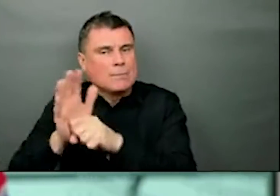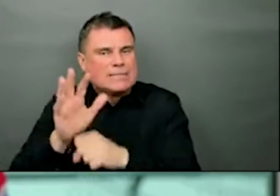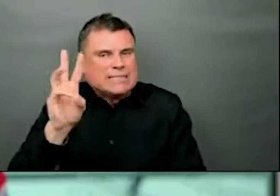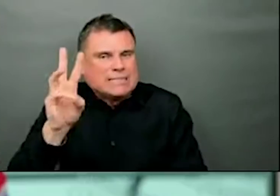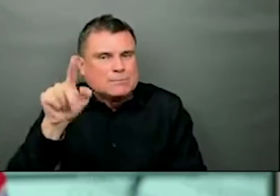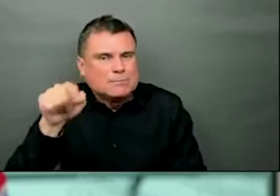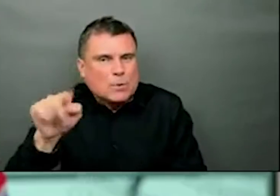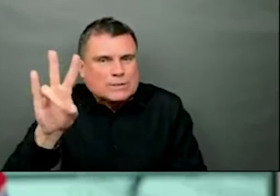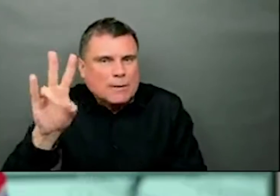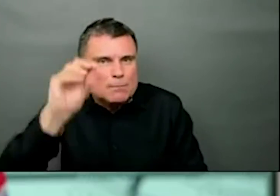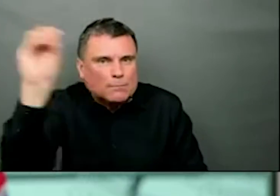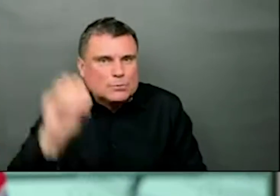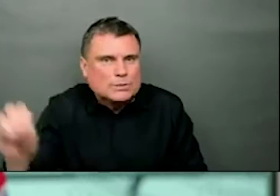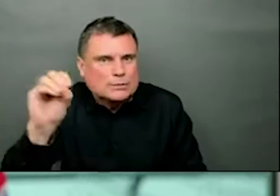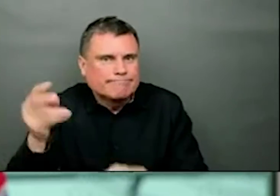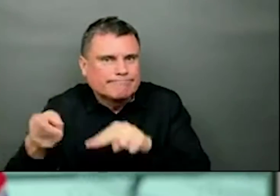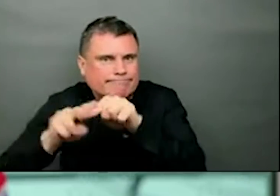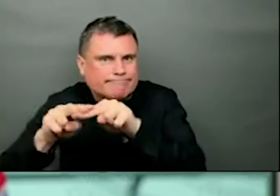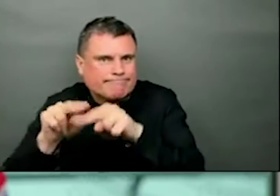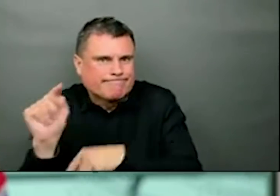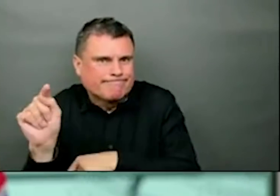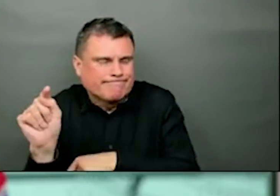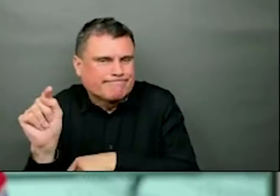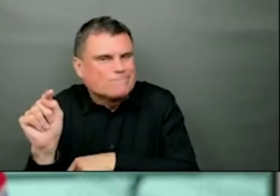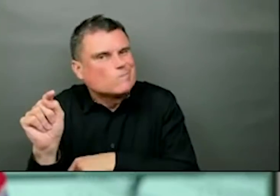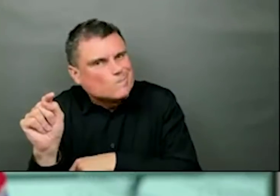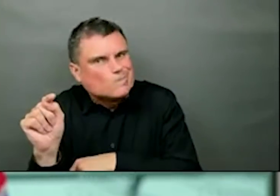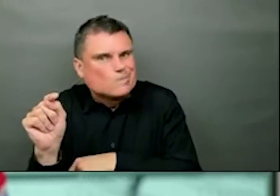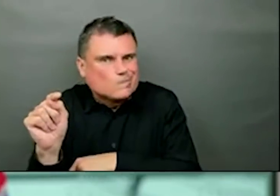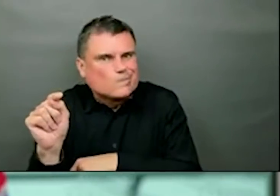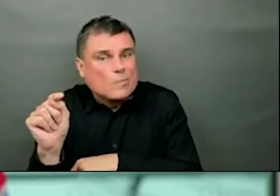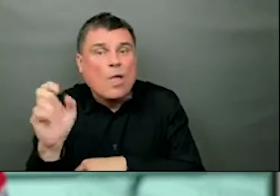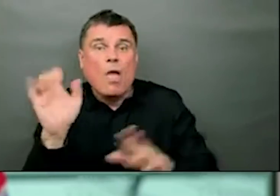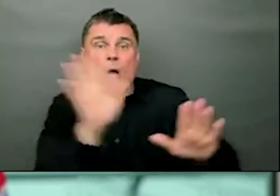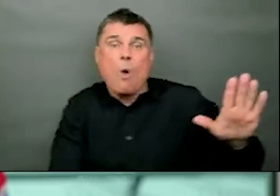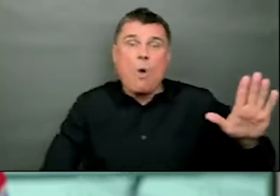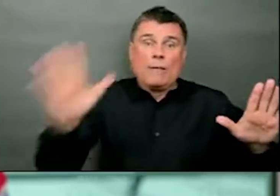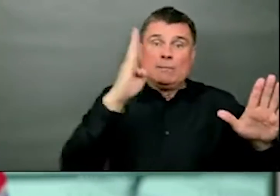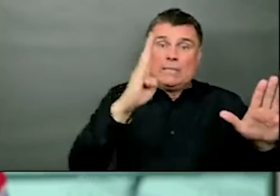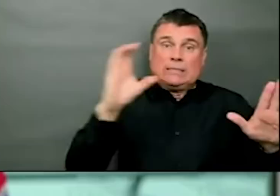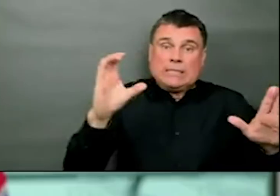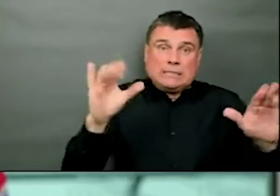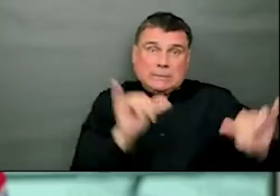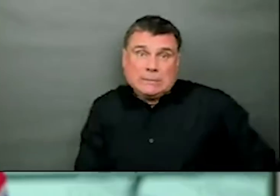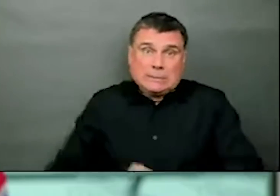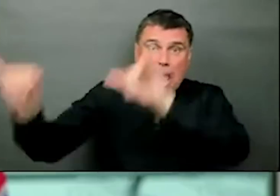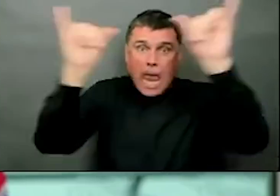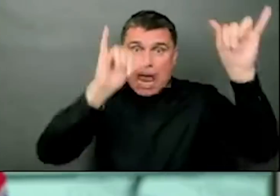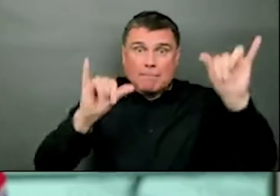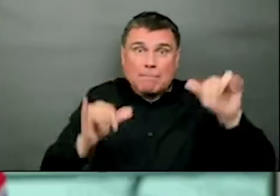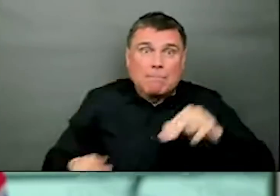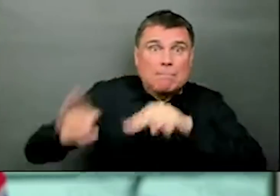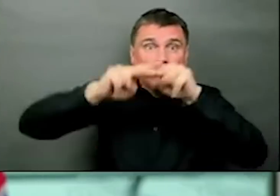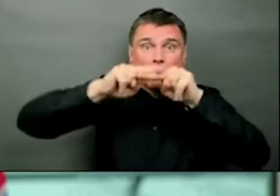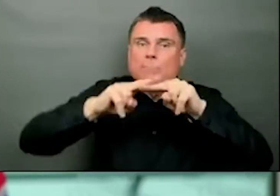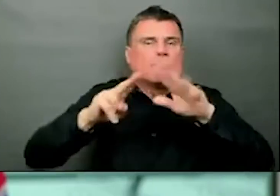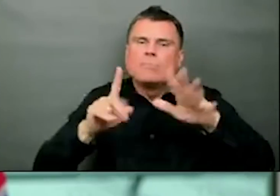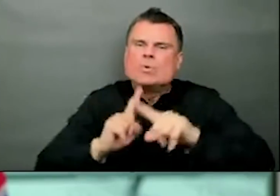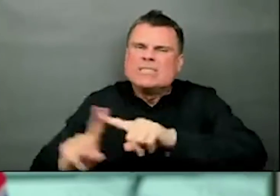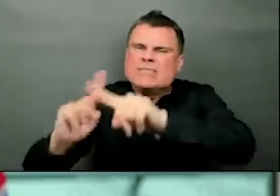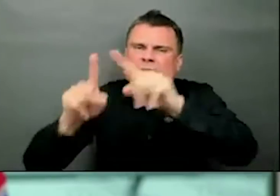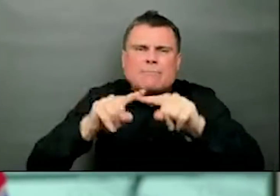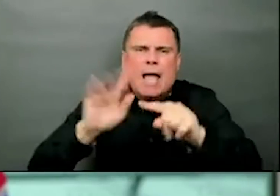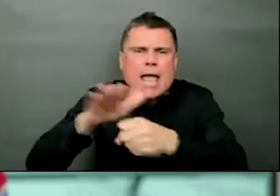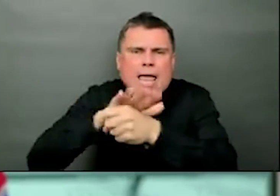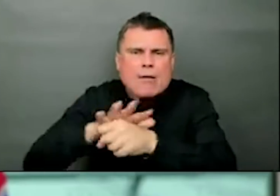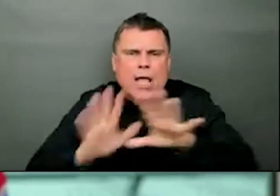It's not the same across the province, however. And we know that in the lower mainland in particular is where we've seen most of